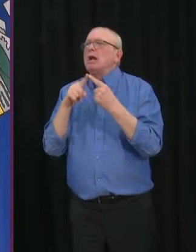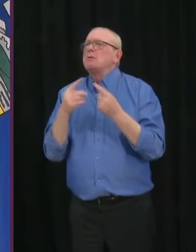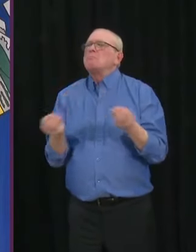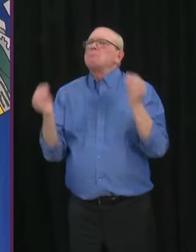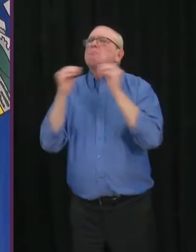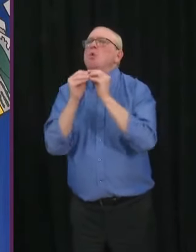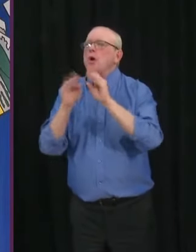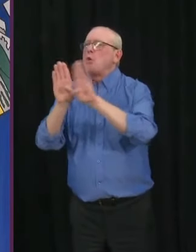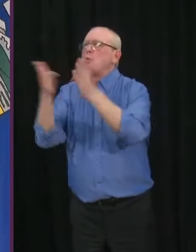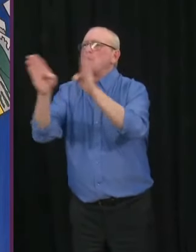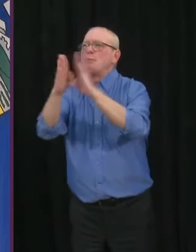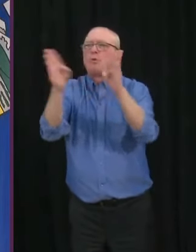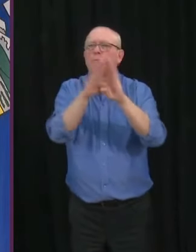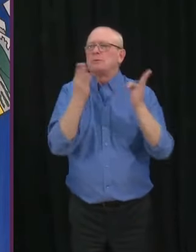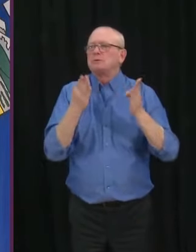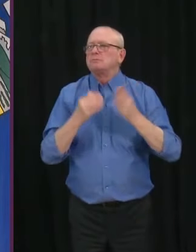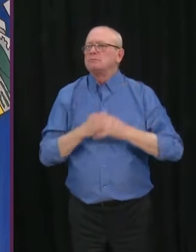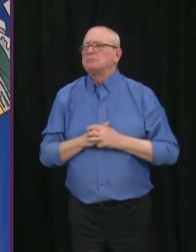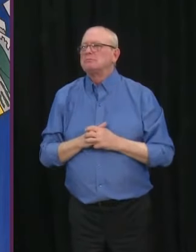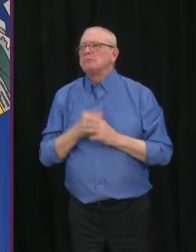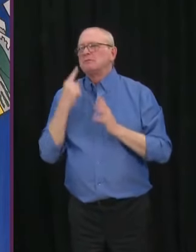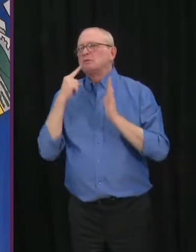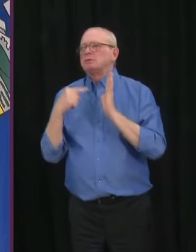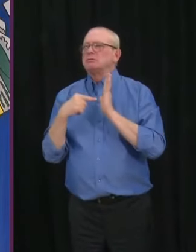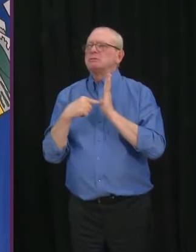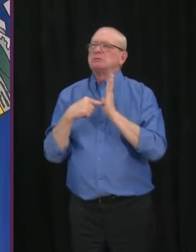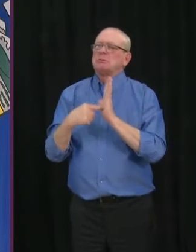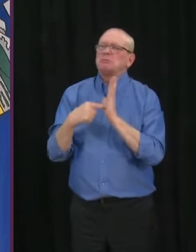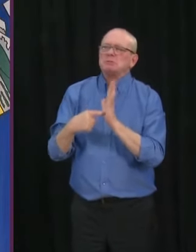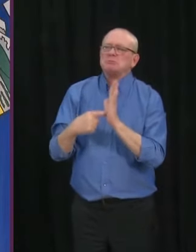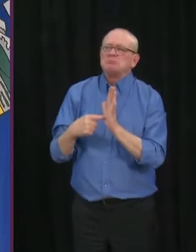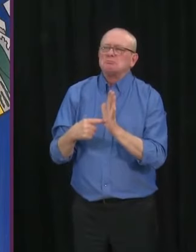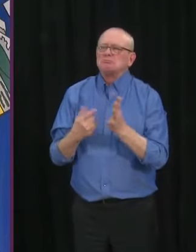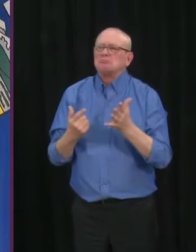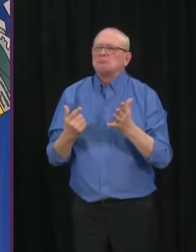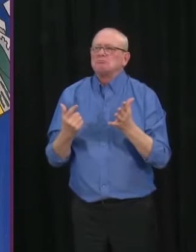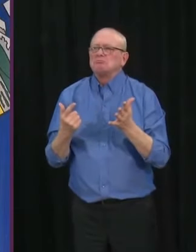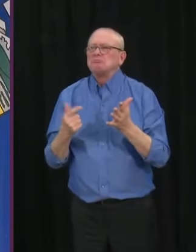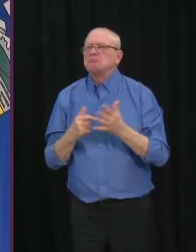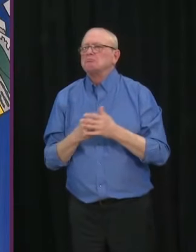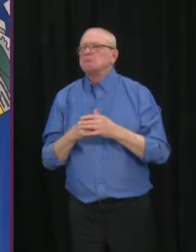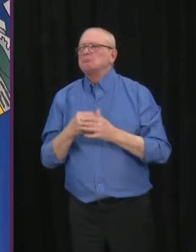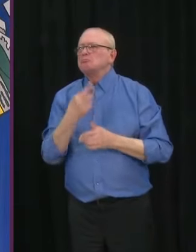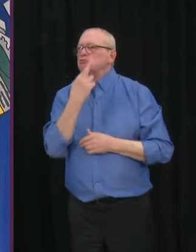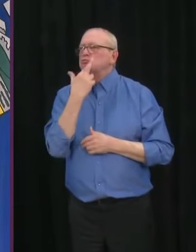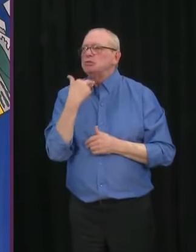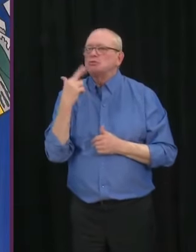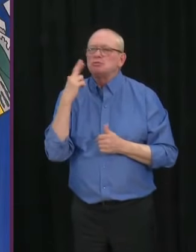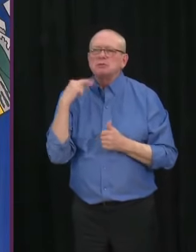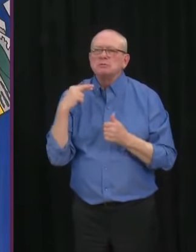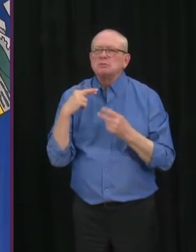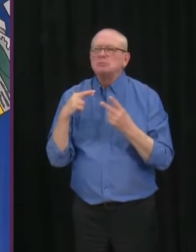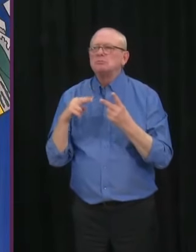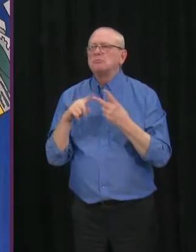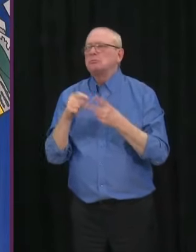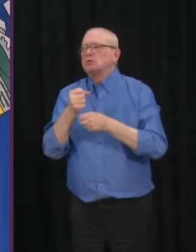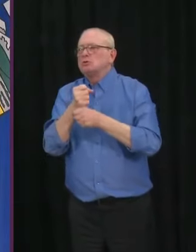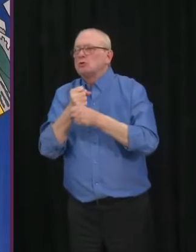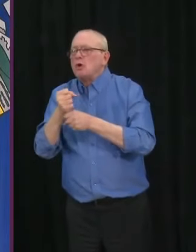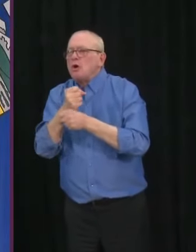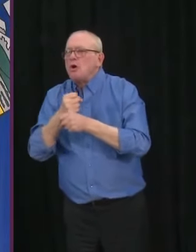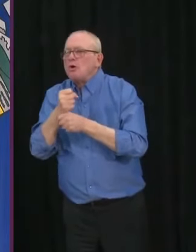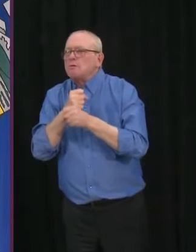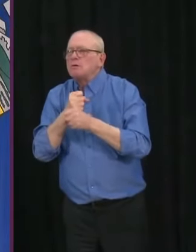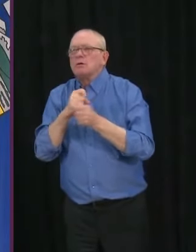perhaps limited capacity opening of restaurants and coffee shops. Notice I didn't say bars.